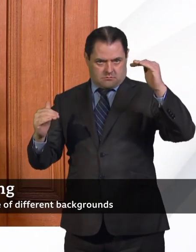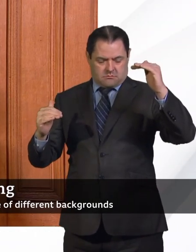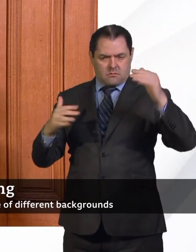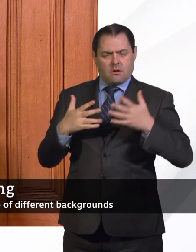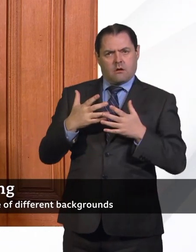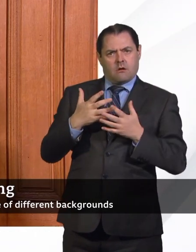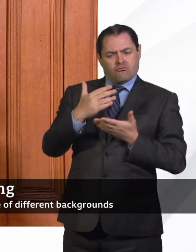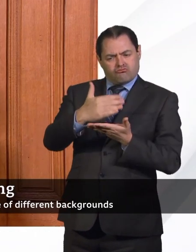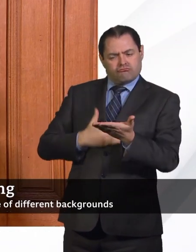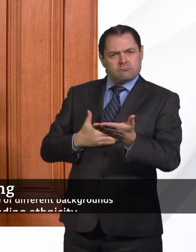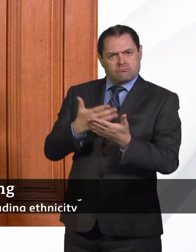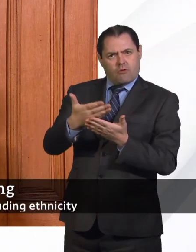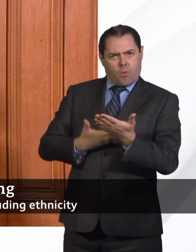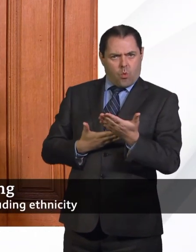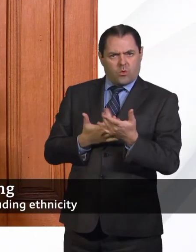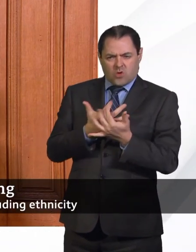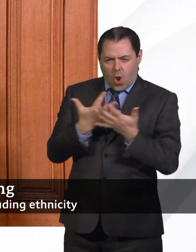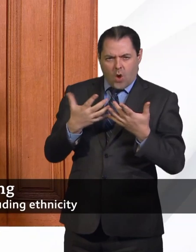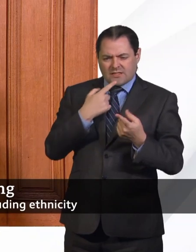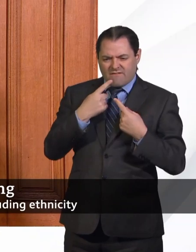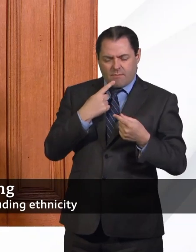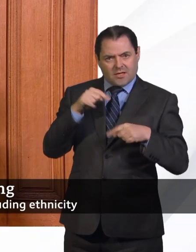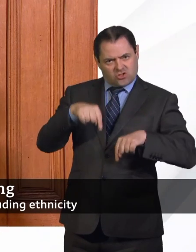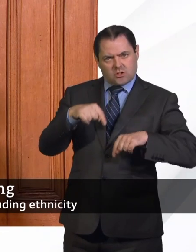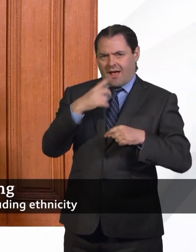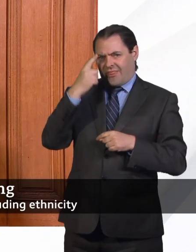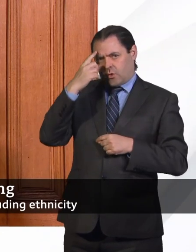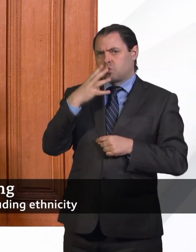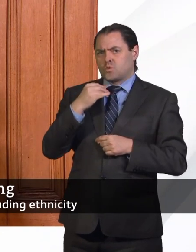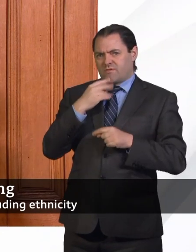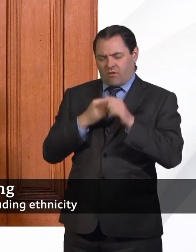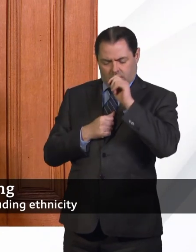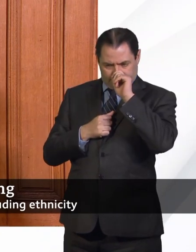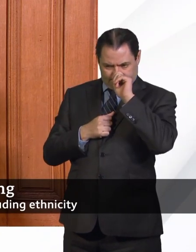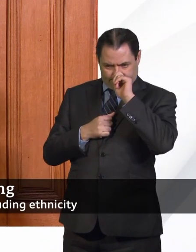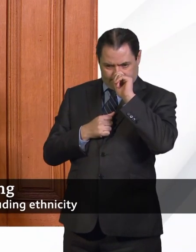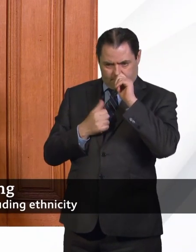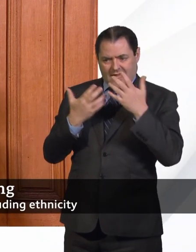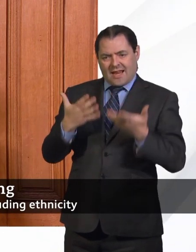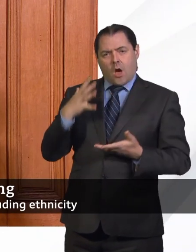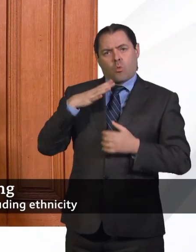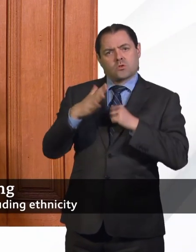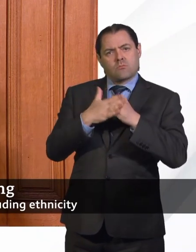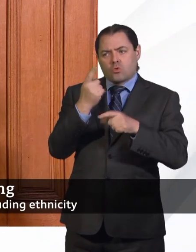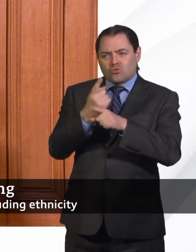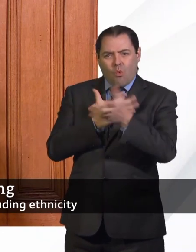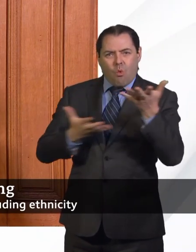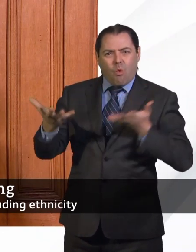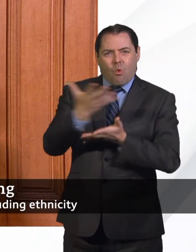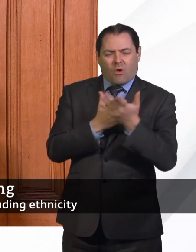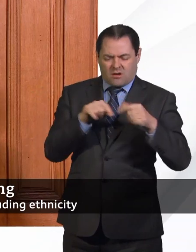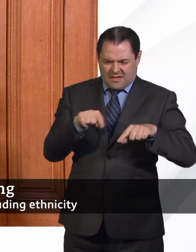of background information and detailed information that we think will be helpful. What we'd really like to do now is to get a lot of discussion about all these